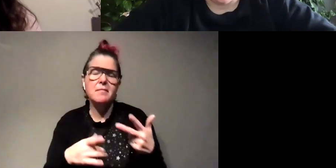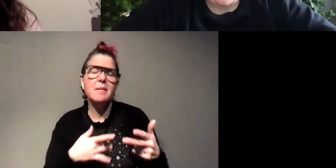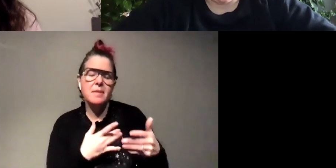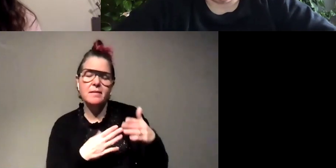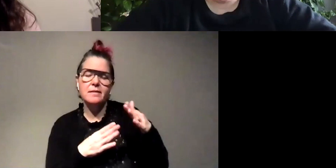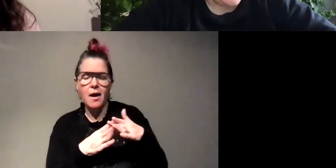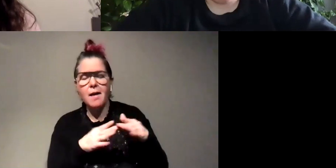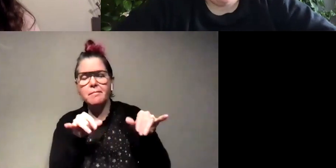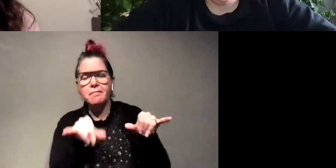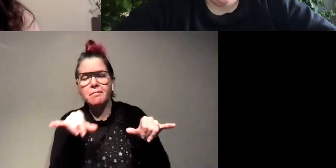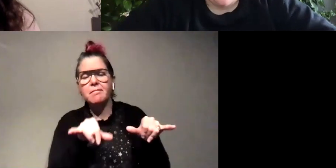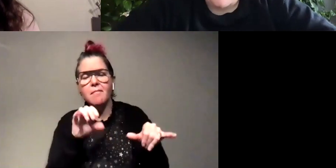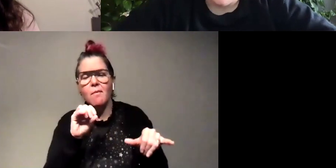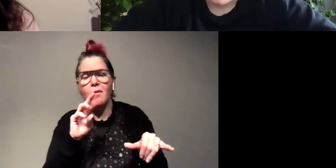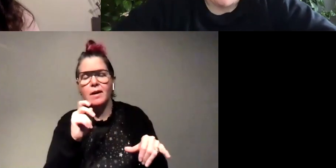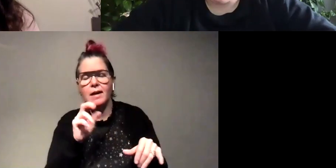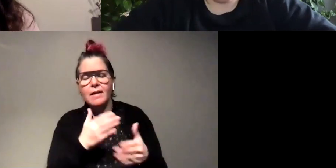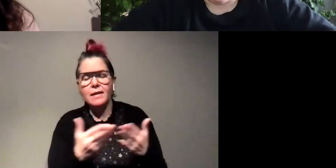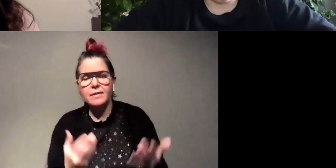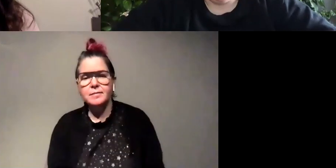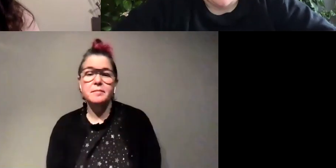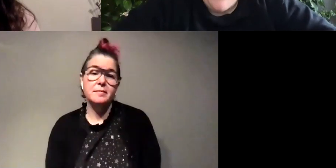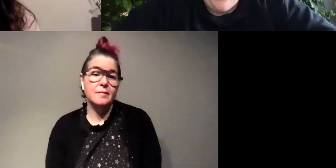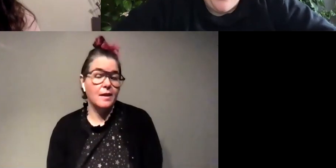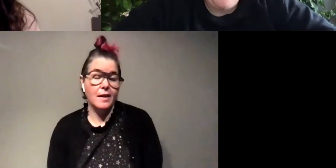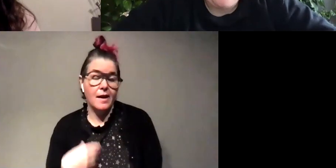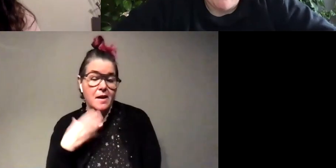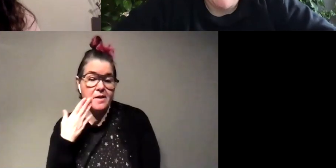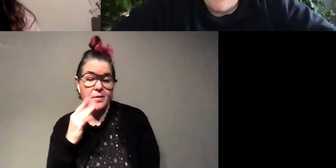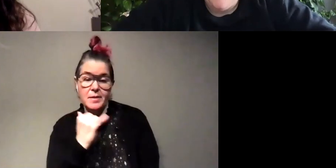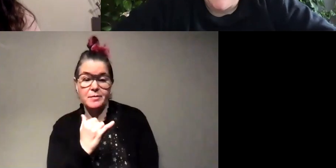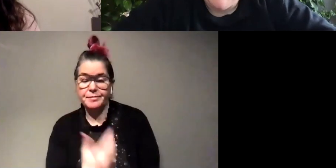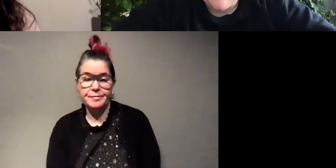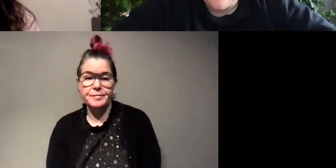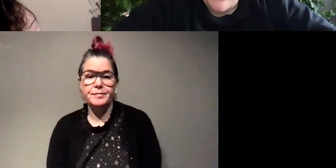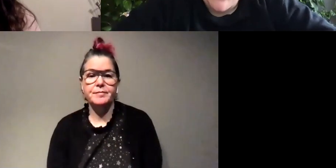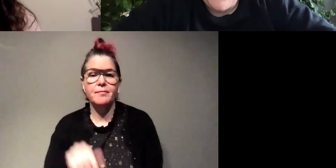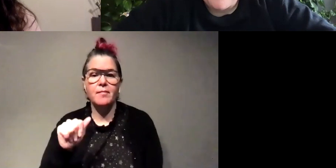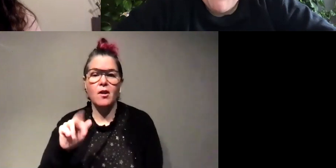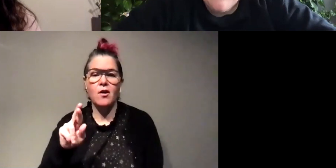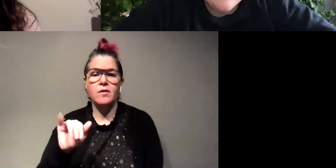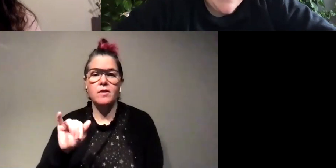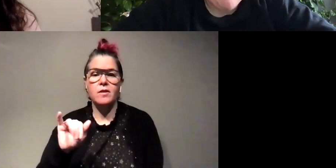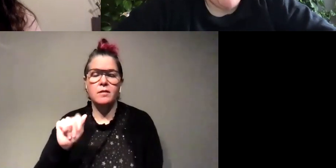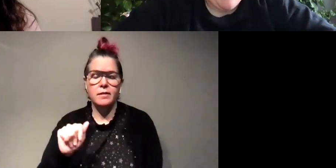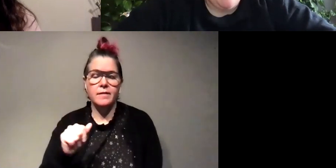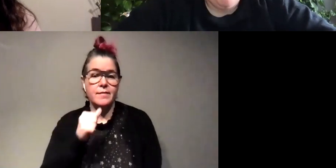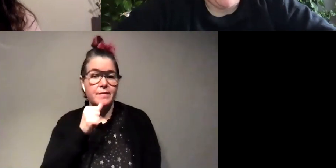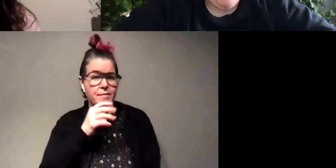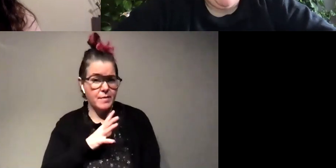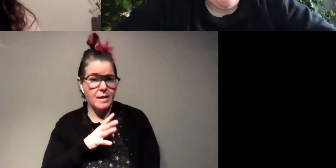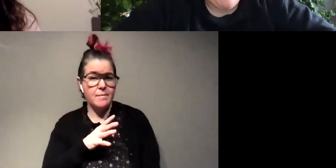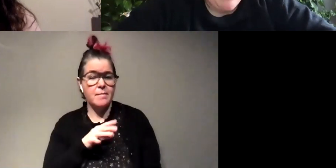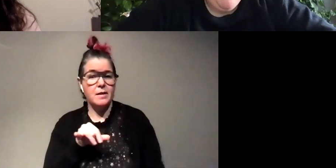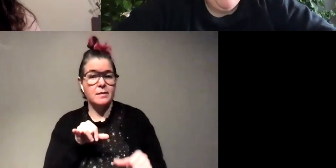yeah stuff uh yeah i don't i don't know either um ariana wants to know do females stay with a male